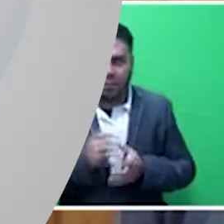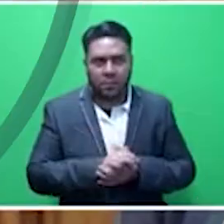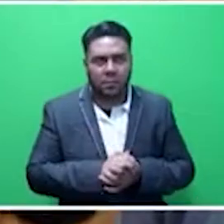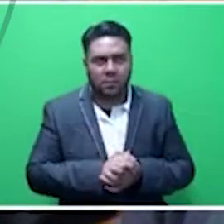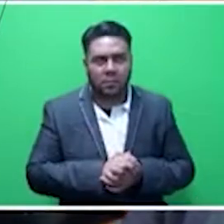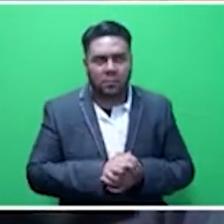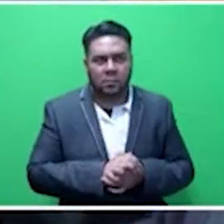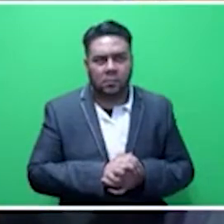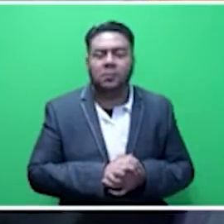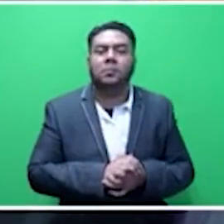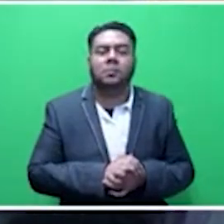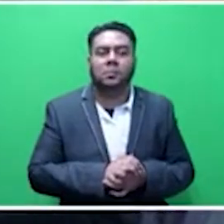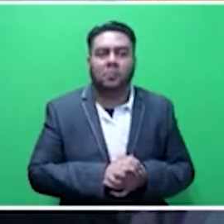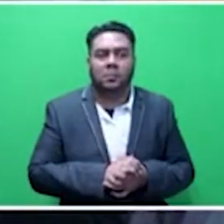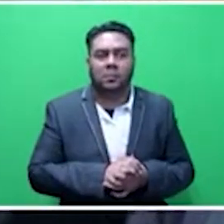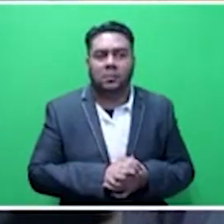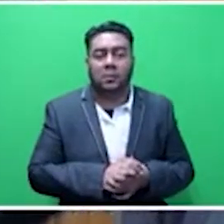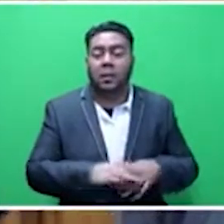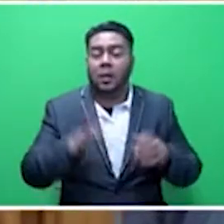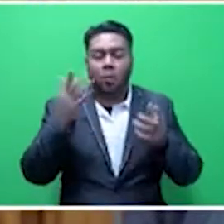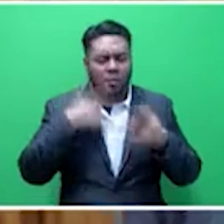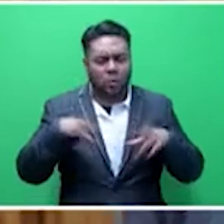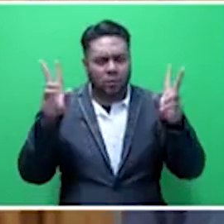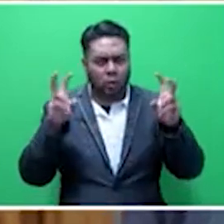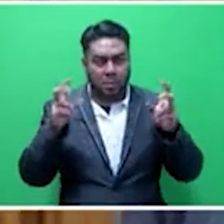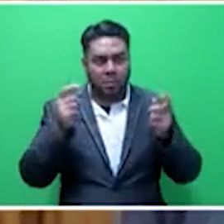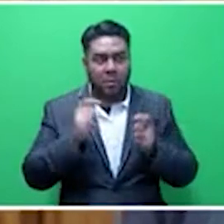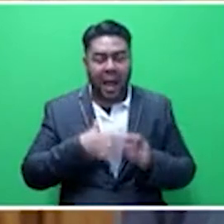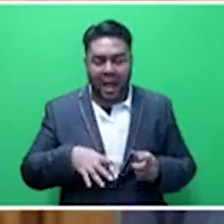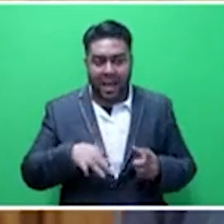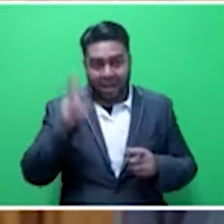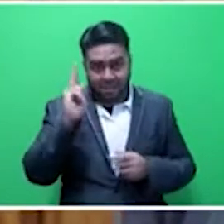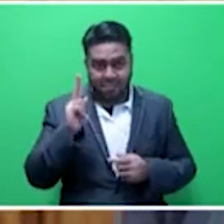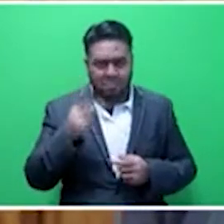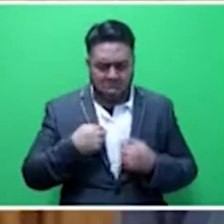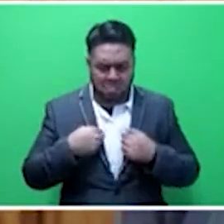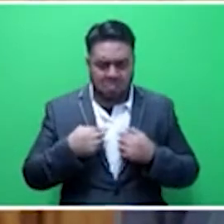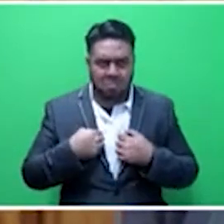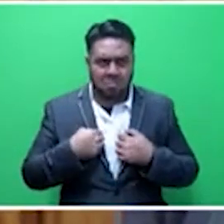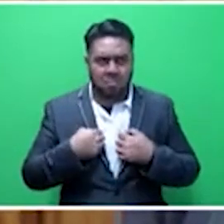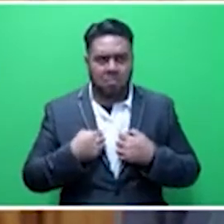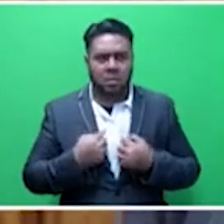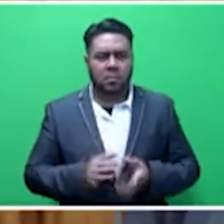I just want to finish on this note, before I sit down. I again was